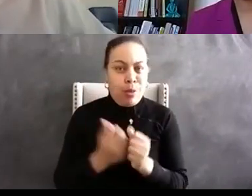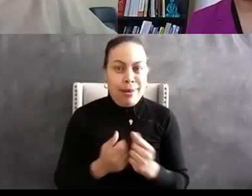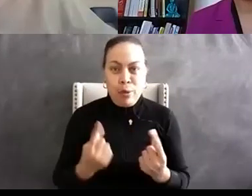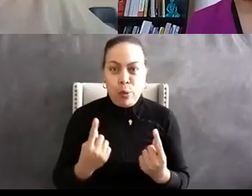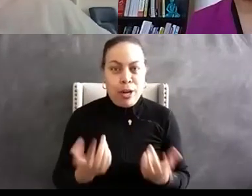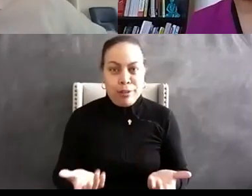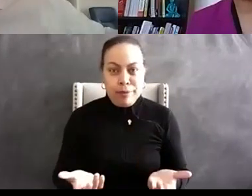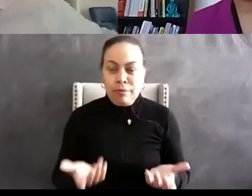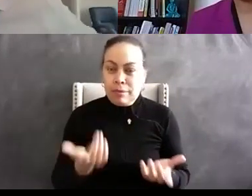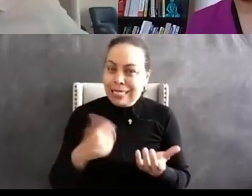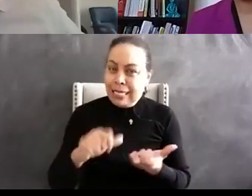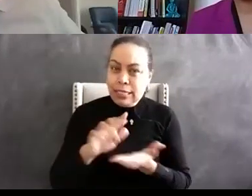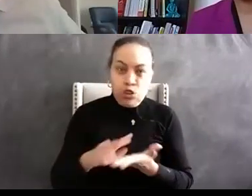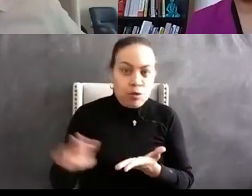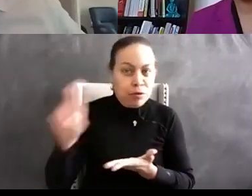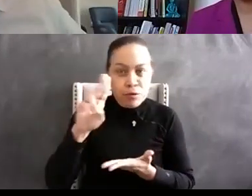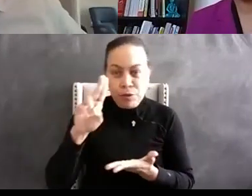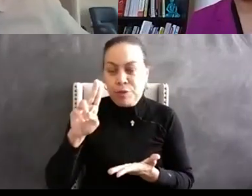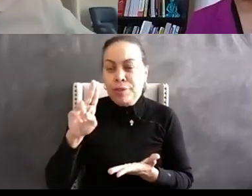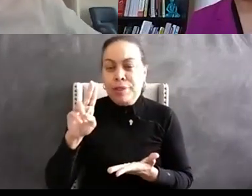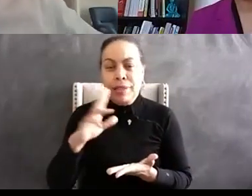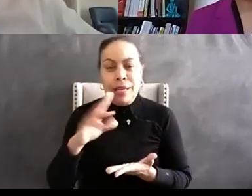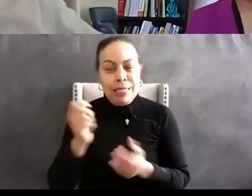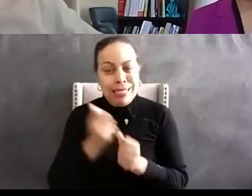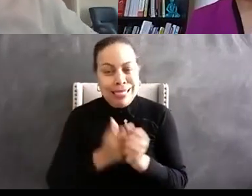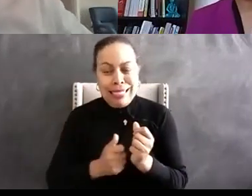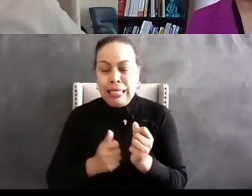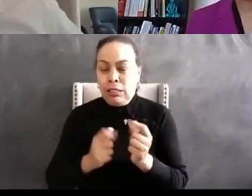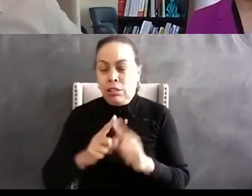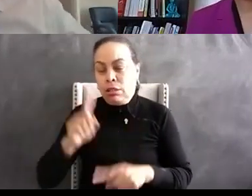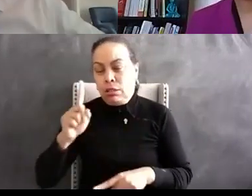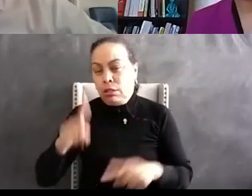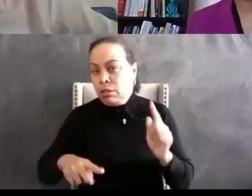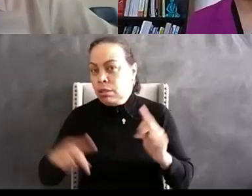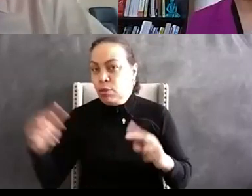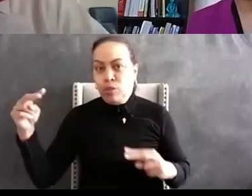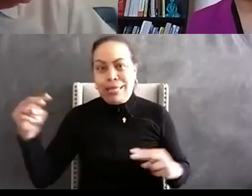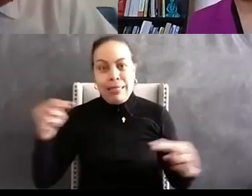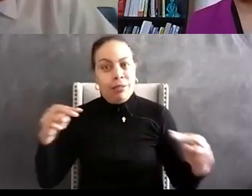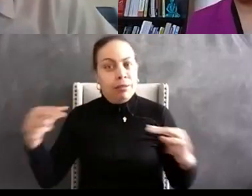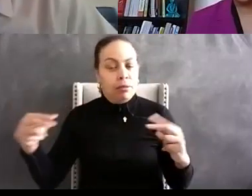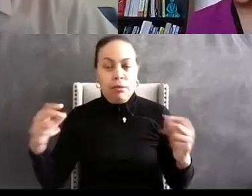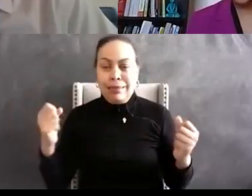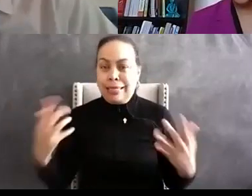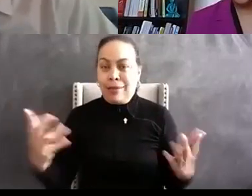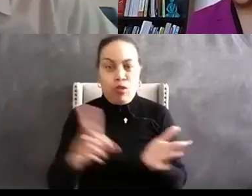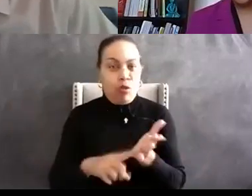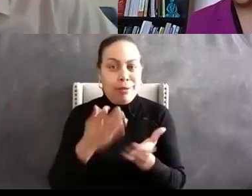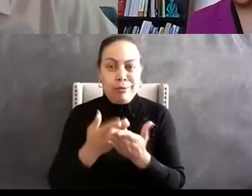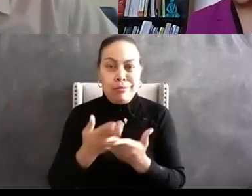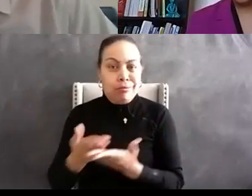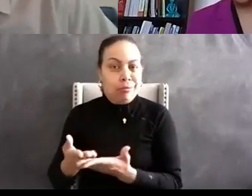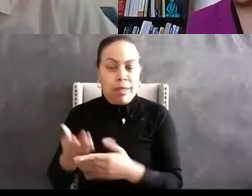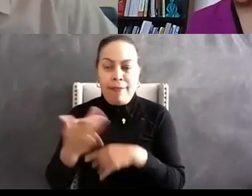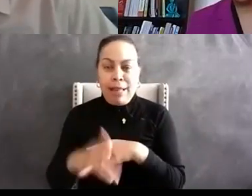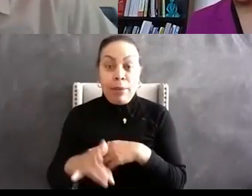every academic institution and every persuasion so um so you can find evidence just